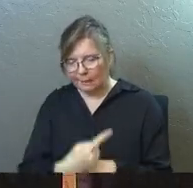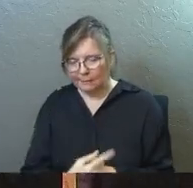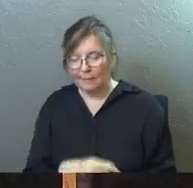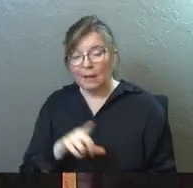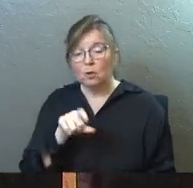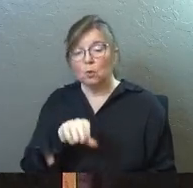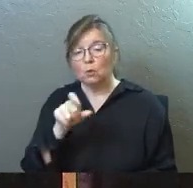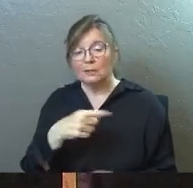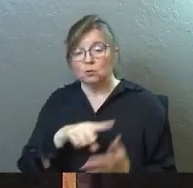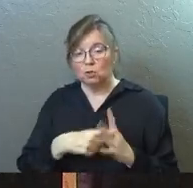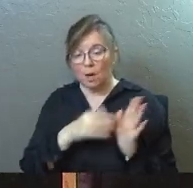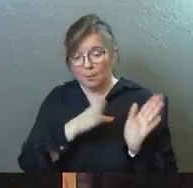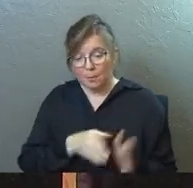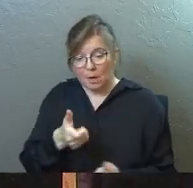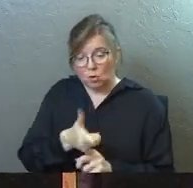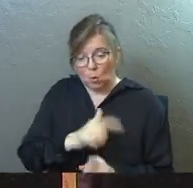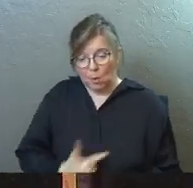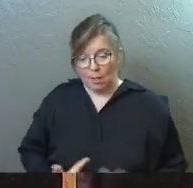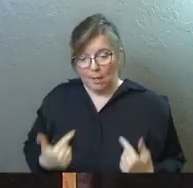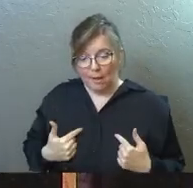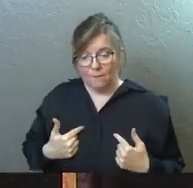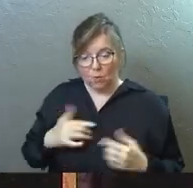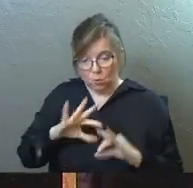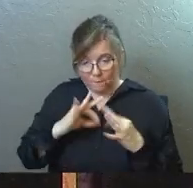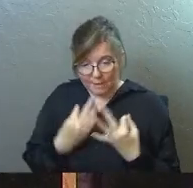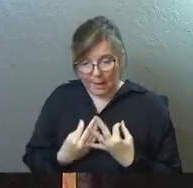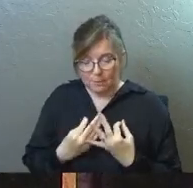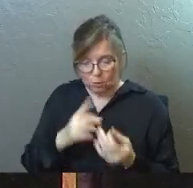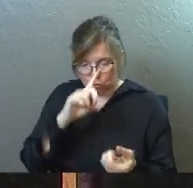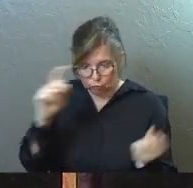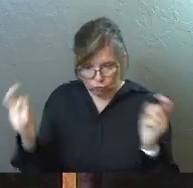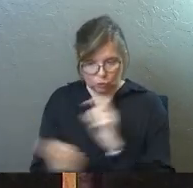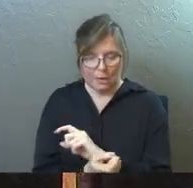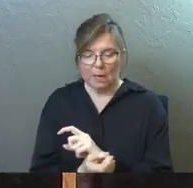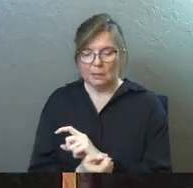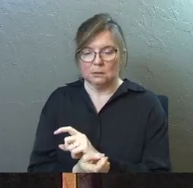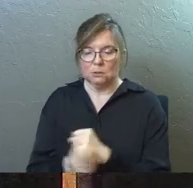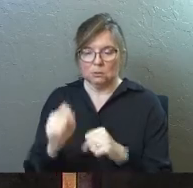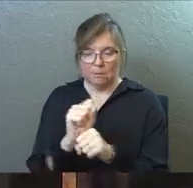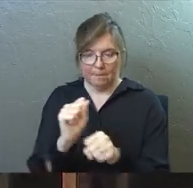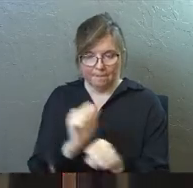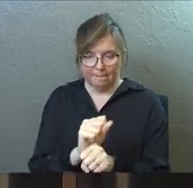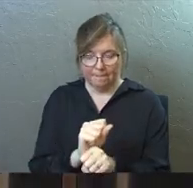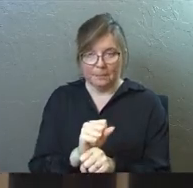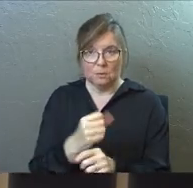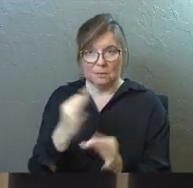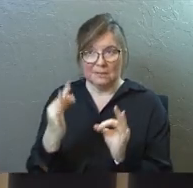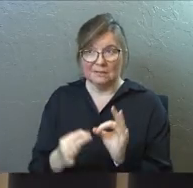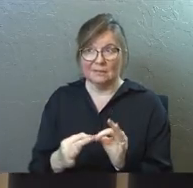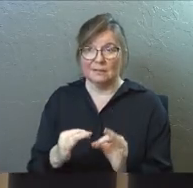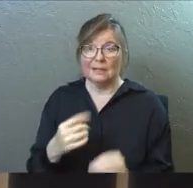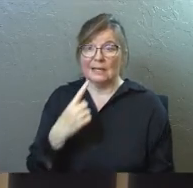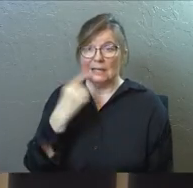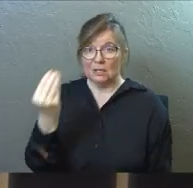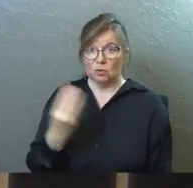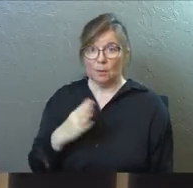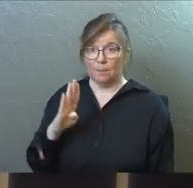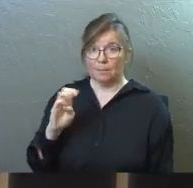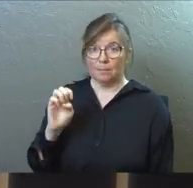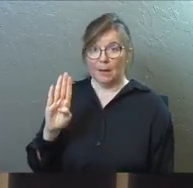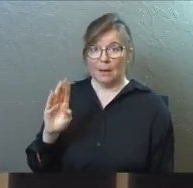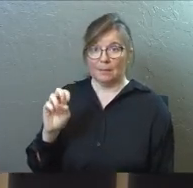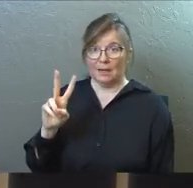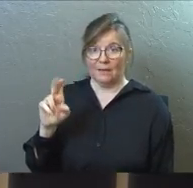and I think you need to start preparing your life, preparing your family in order to be able to make that decision. He told me that at Bob Evans Restaurant,